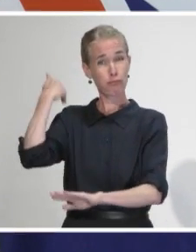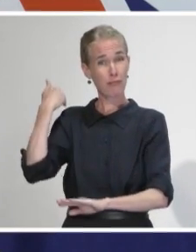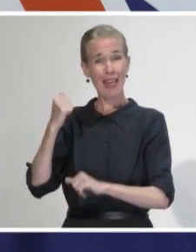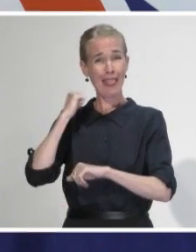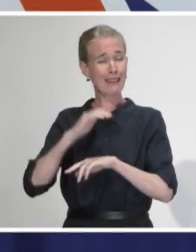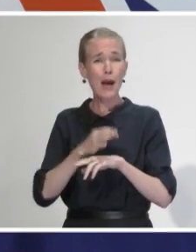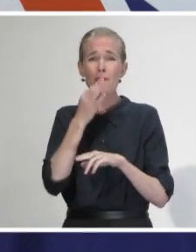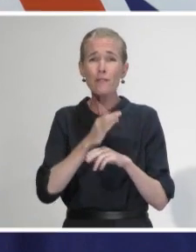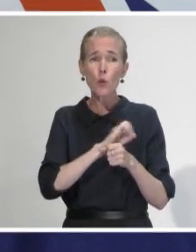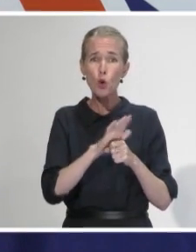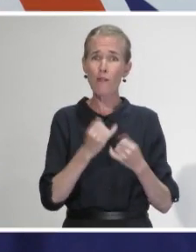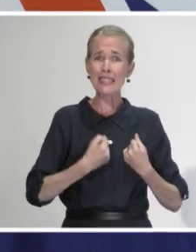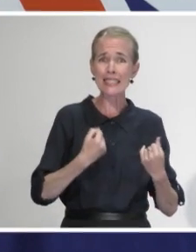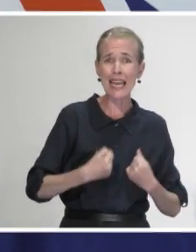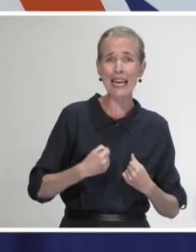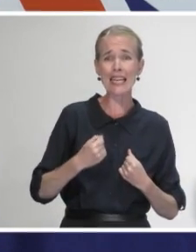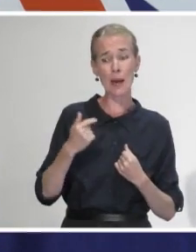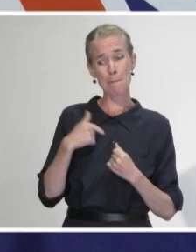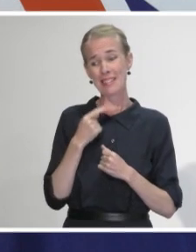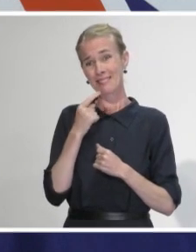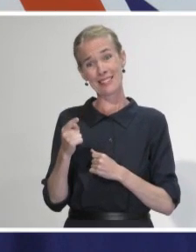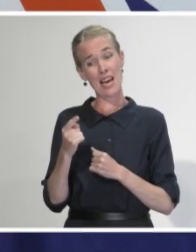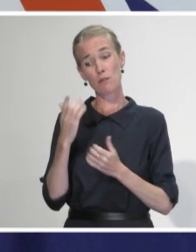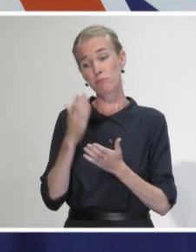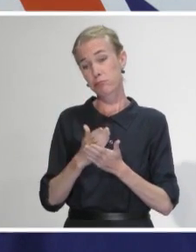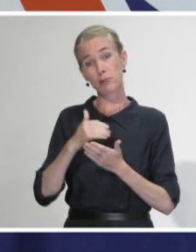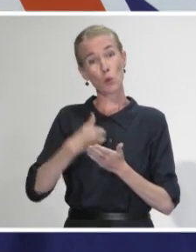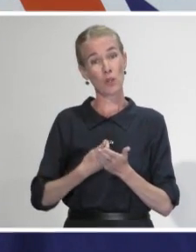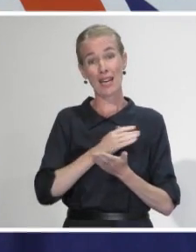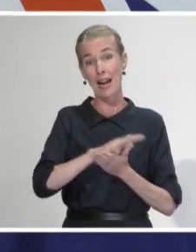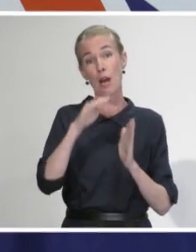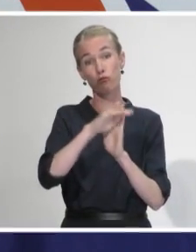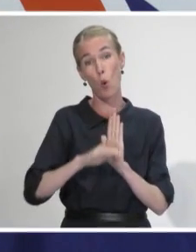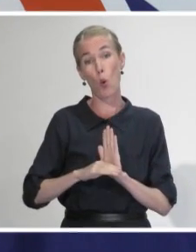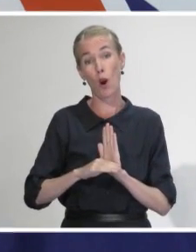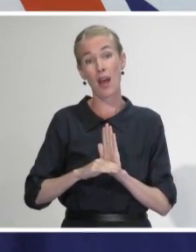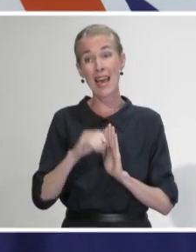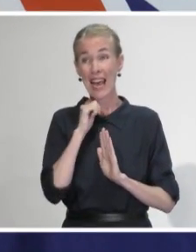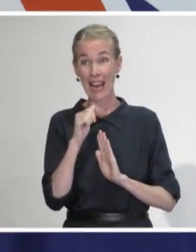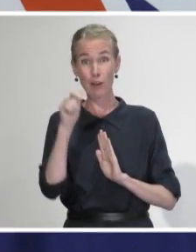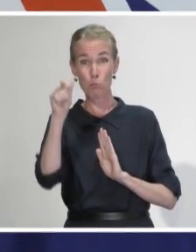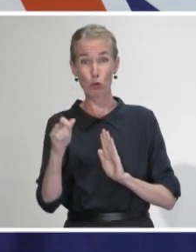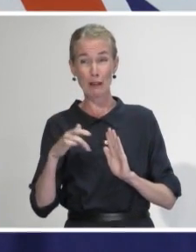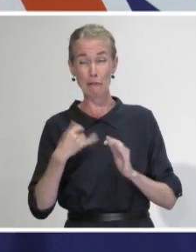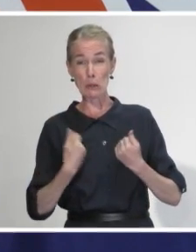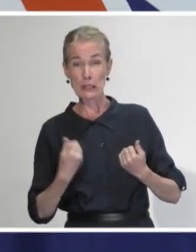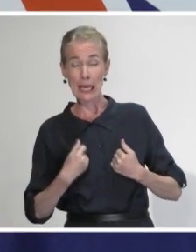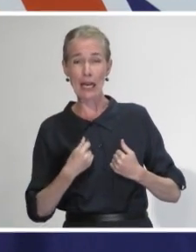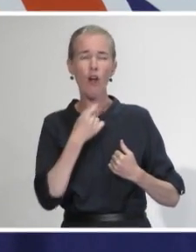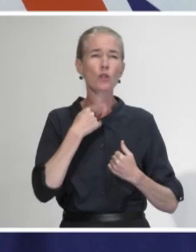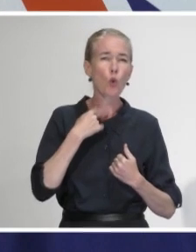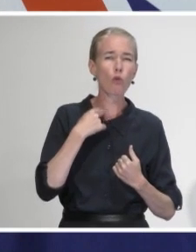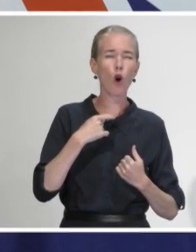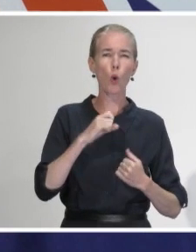Zealand, to prevent anyone coming in, both staff and visitors, who may have any symptoms of a respiratory